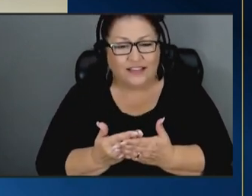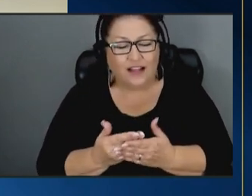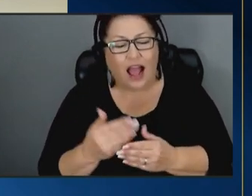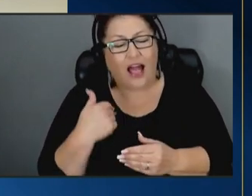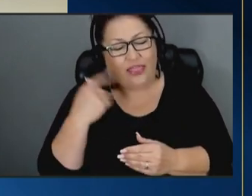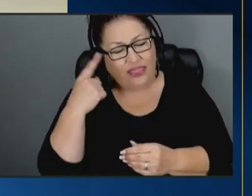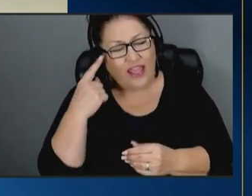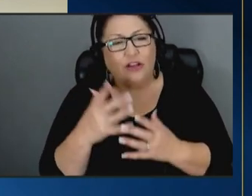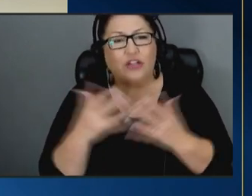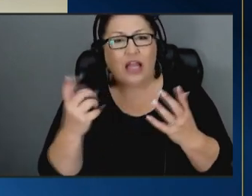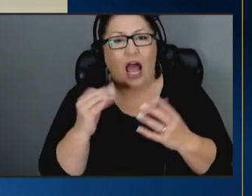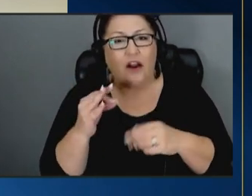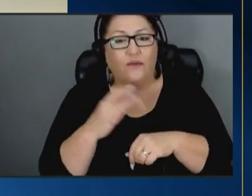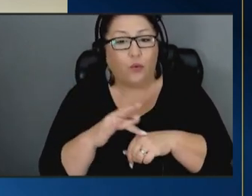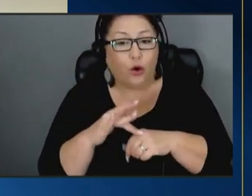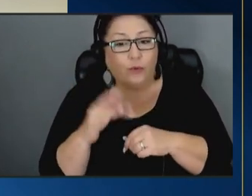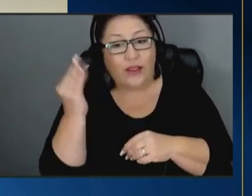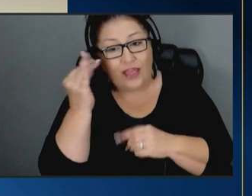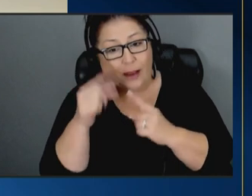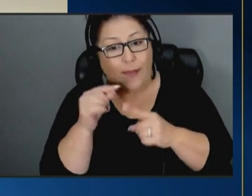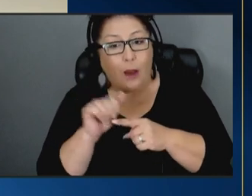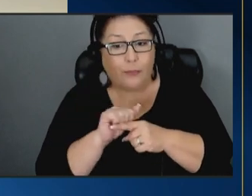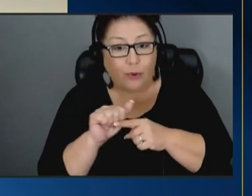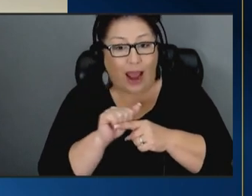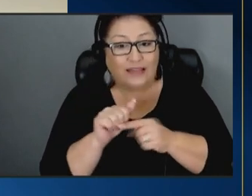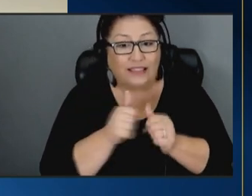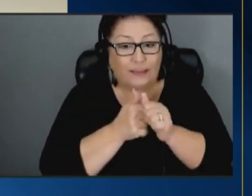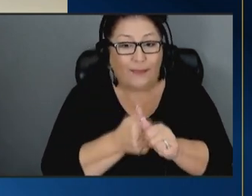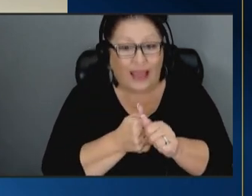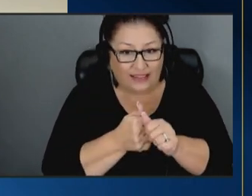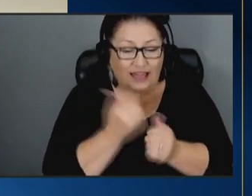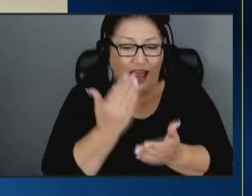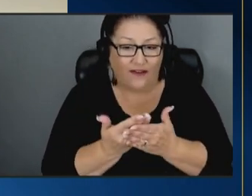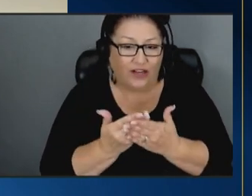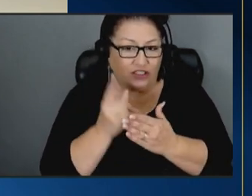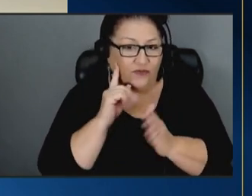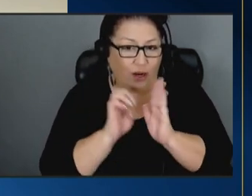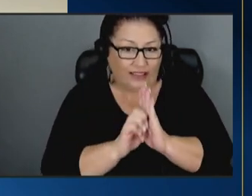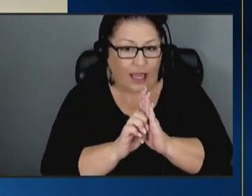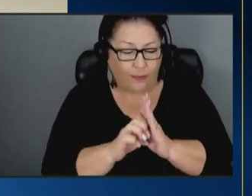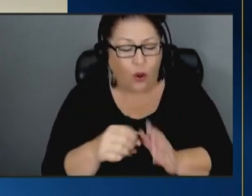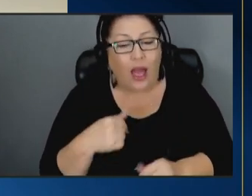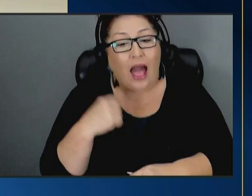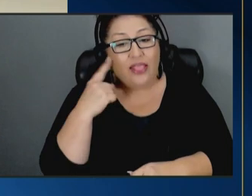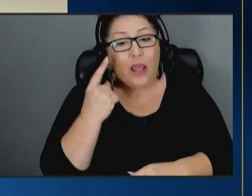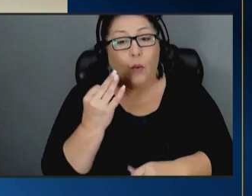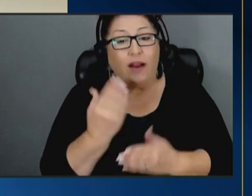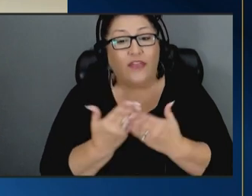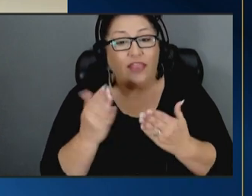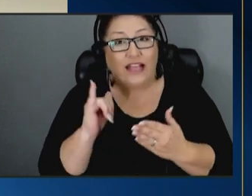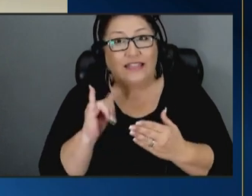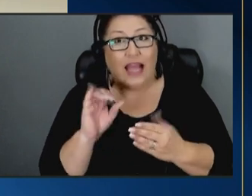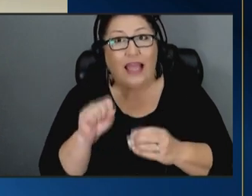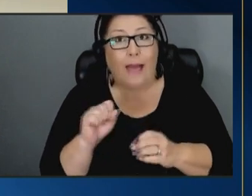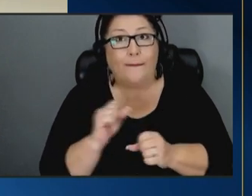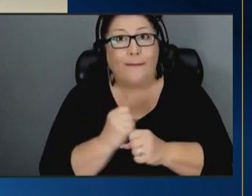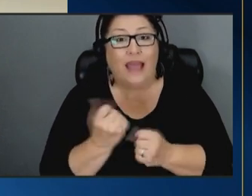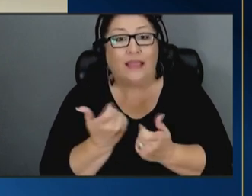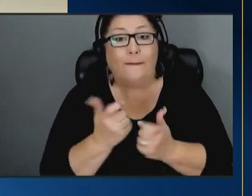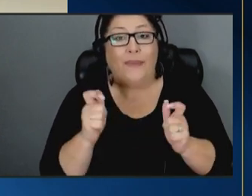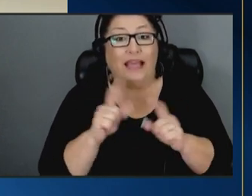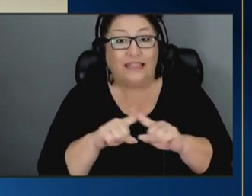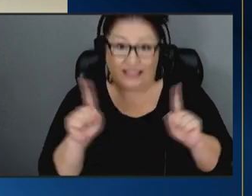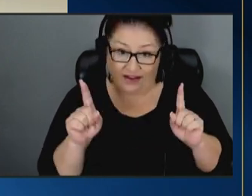here to think about things like practice based evidence for example and then i think one of the things that can make the biggest difference of all really